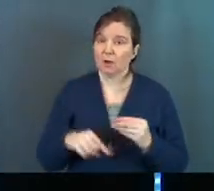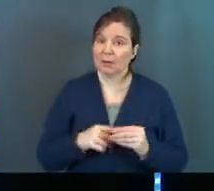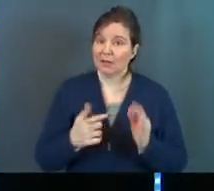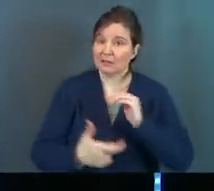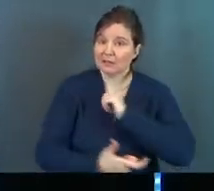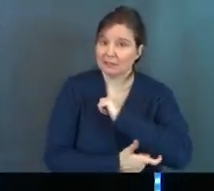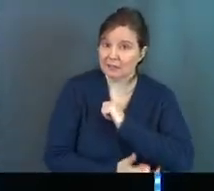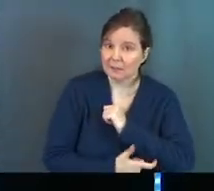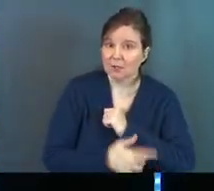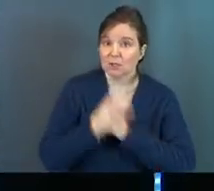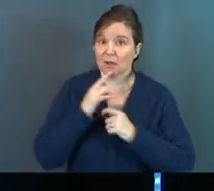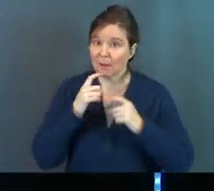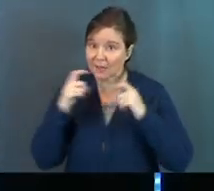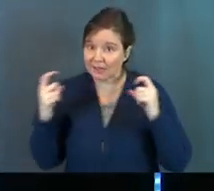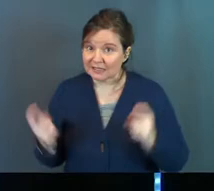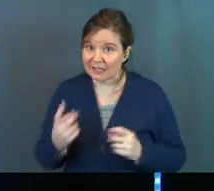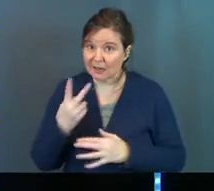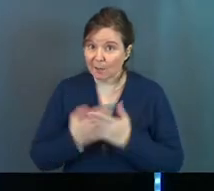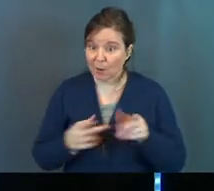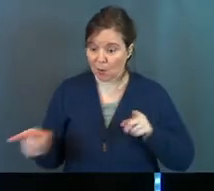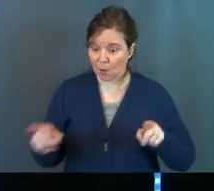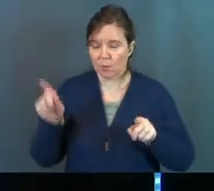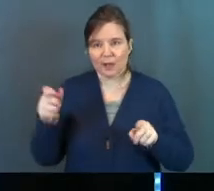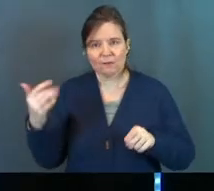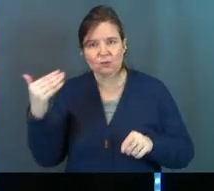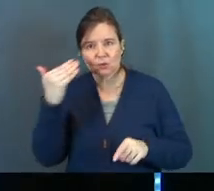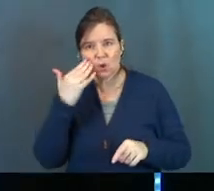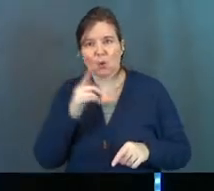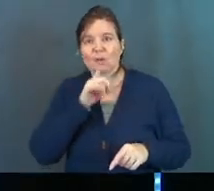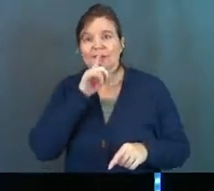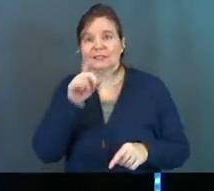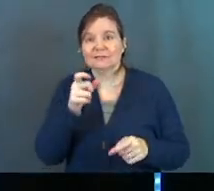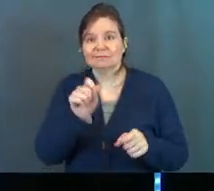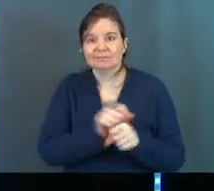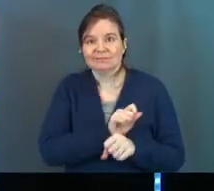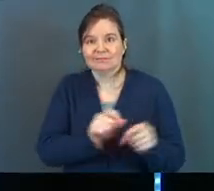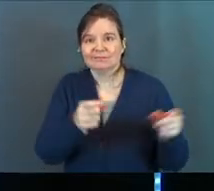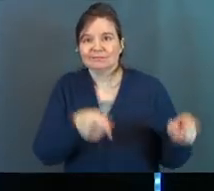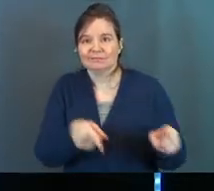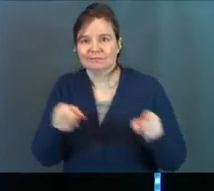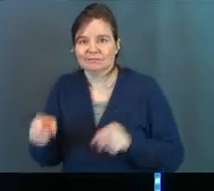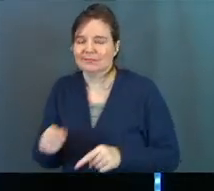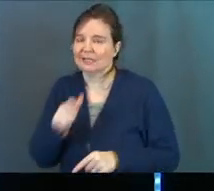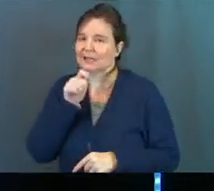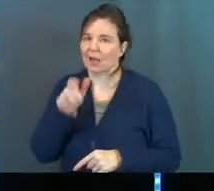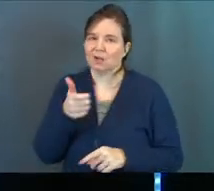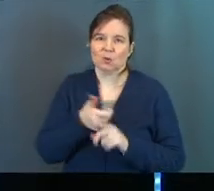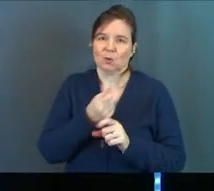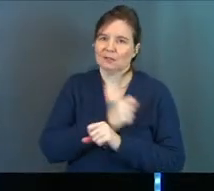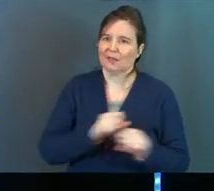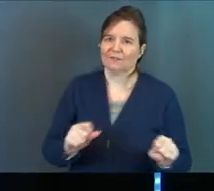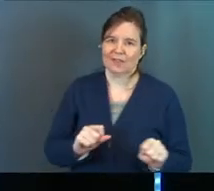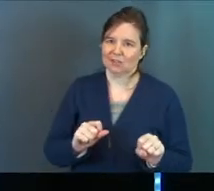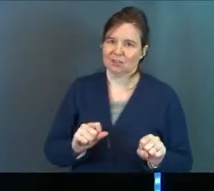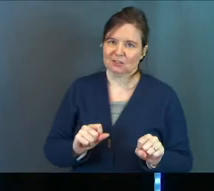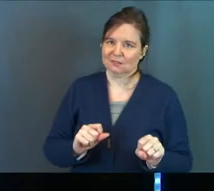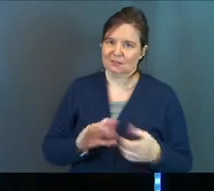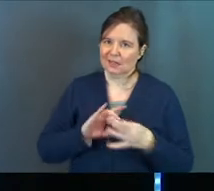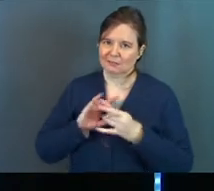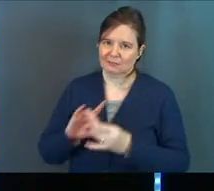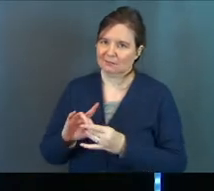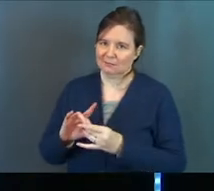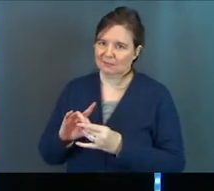about temptation and talk about sin today, we have to know what's actually going on. It's not your salvation that's in question.